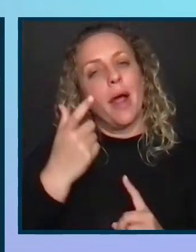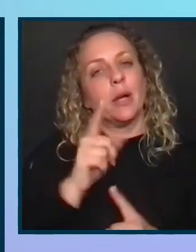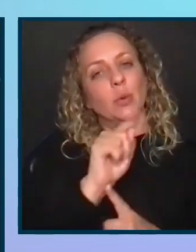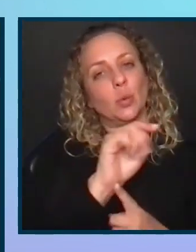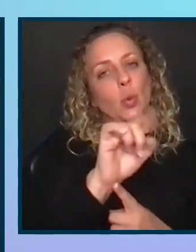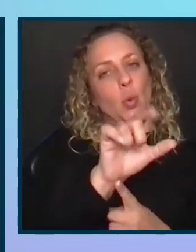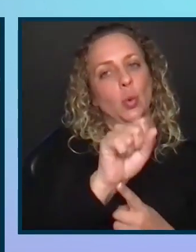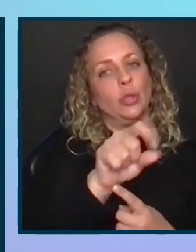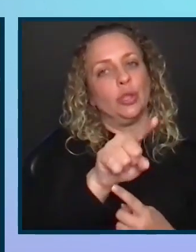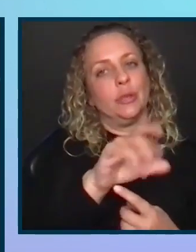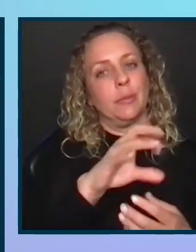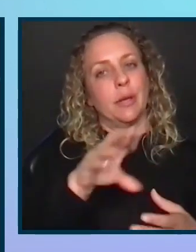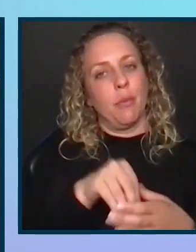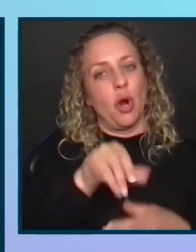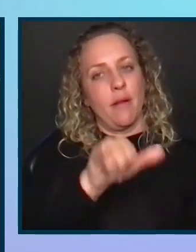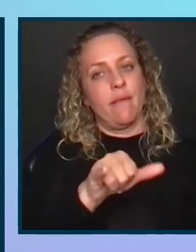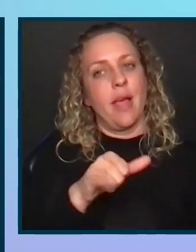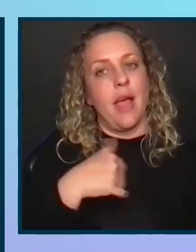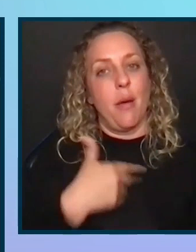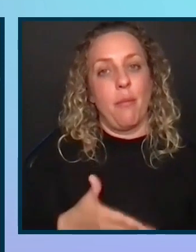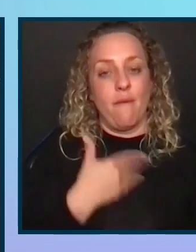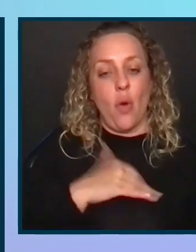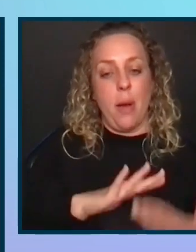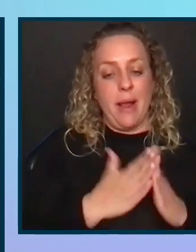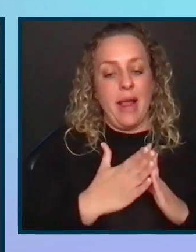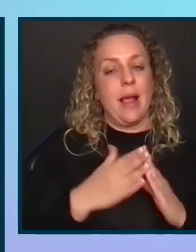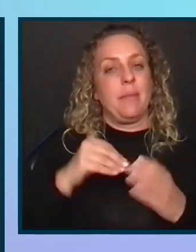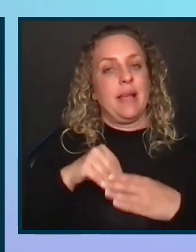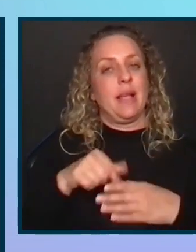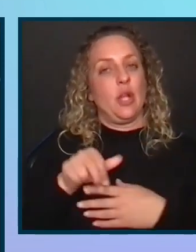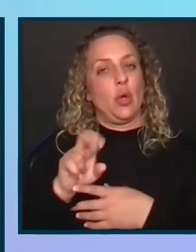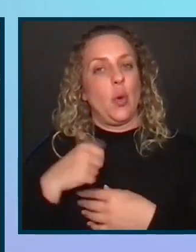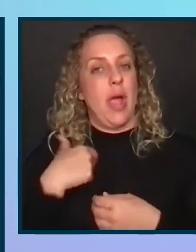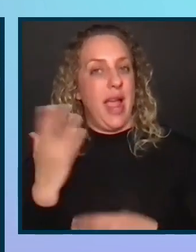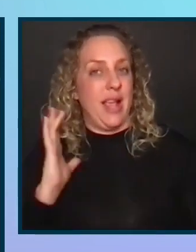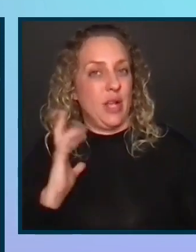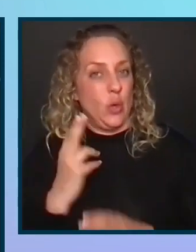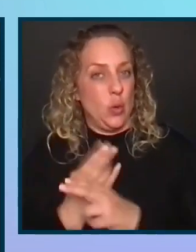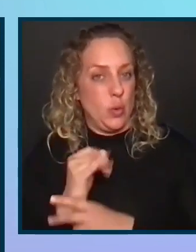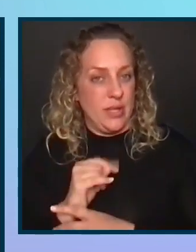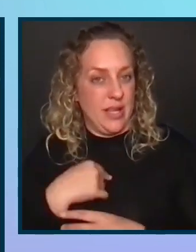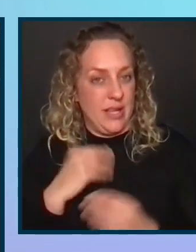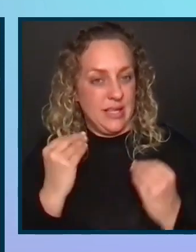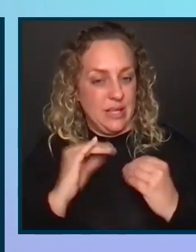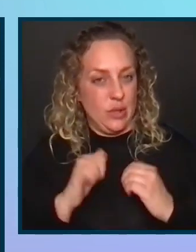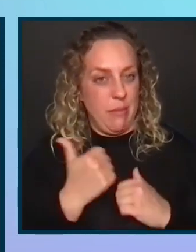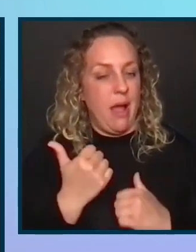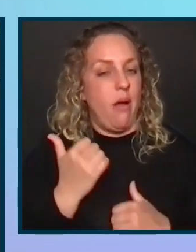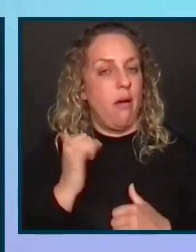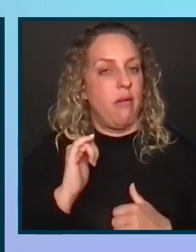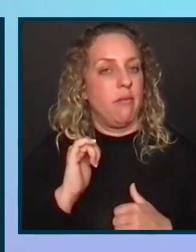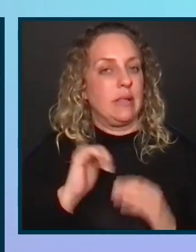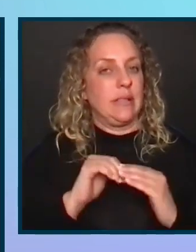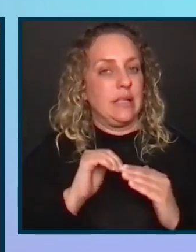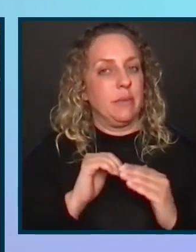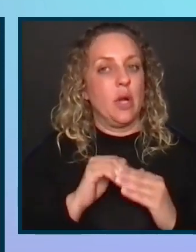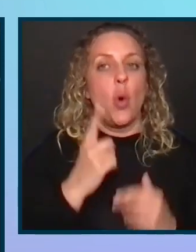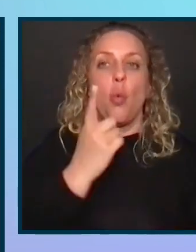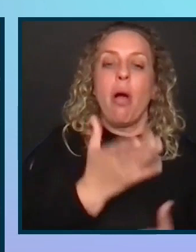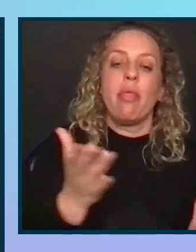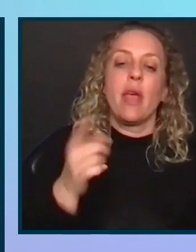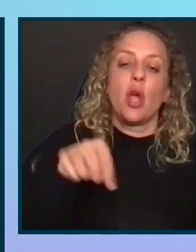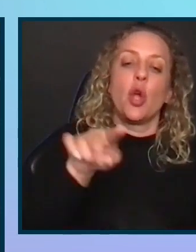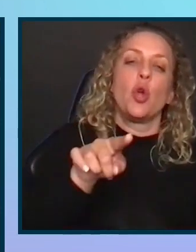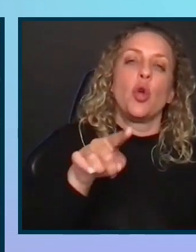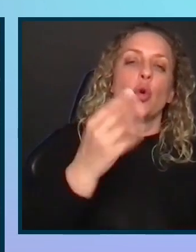those axe dev tools. Before I came to Deque, I actually used it. helped teach me about accessibility. If there's one thing you